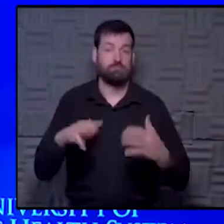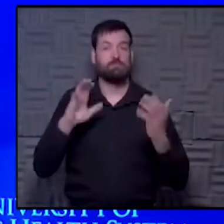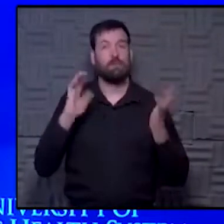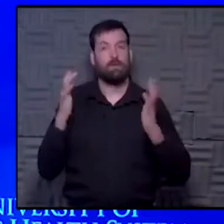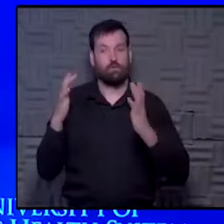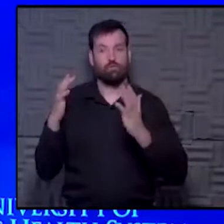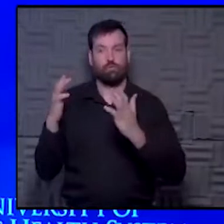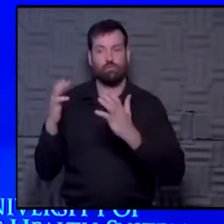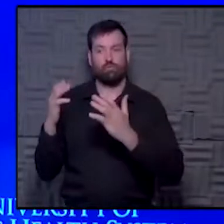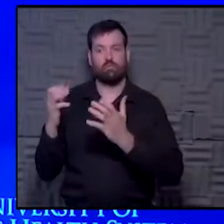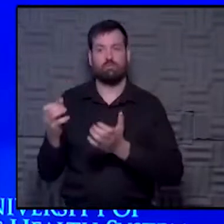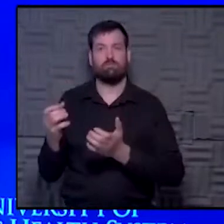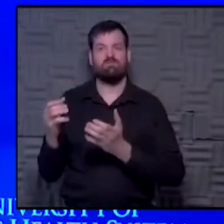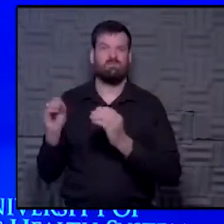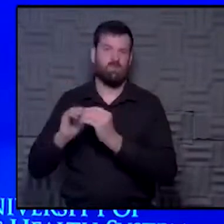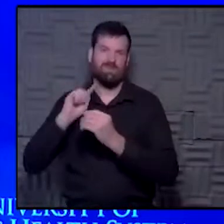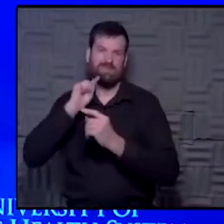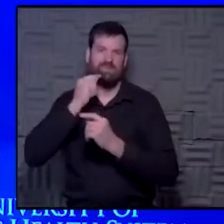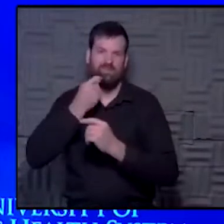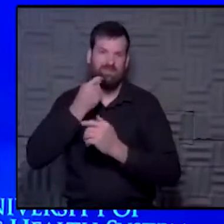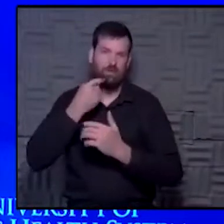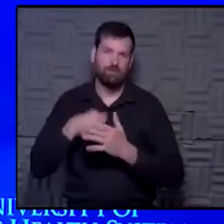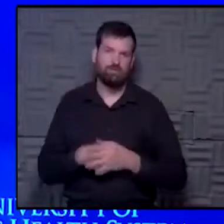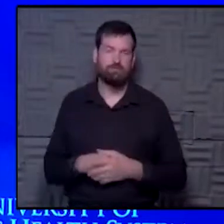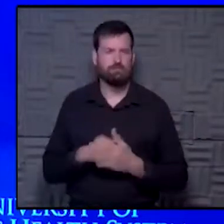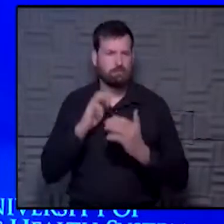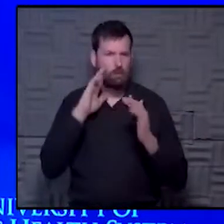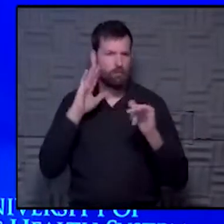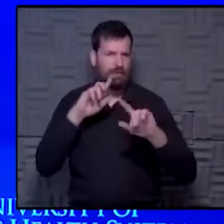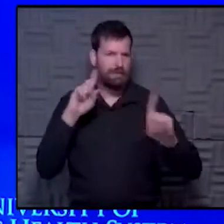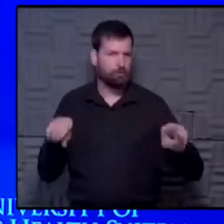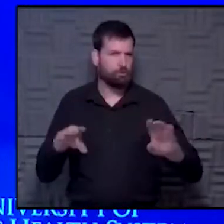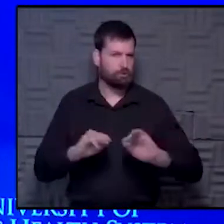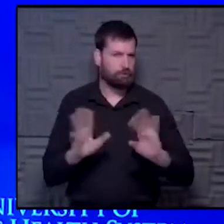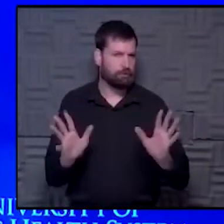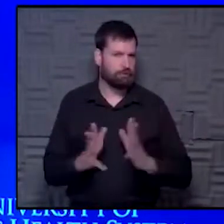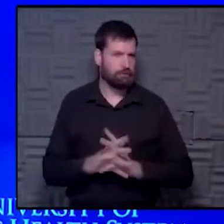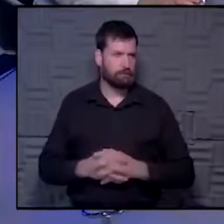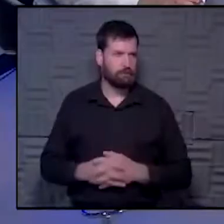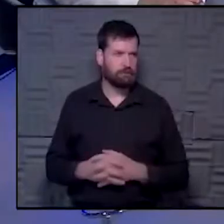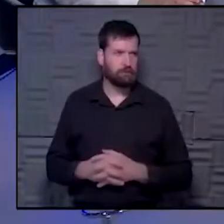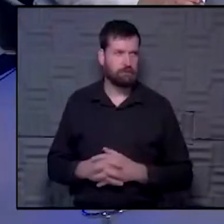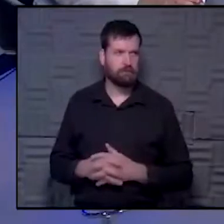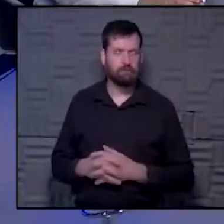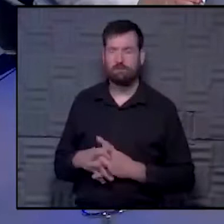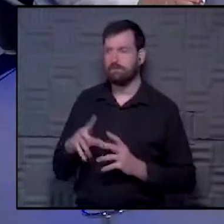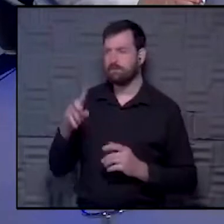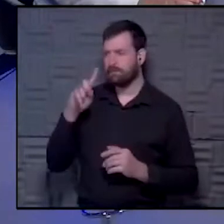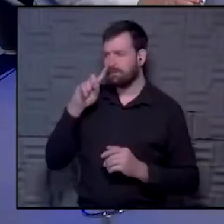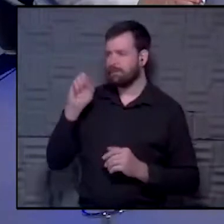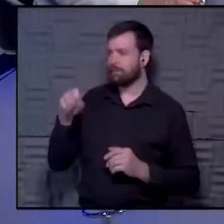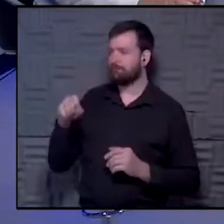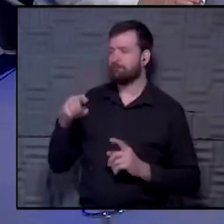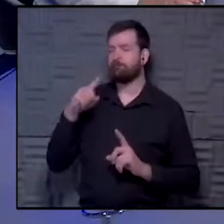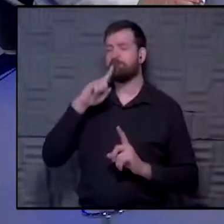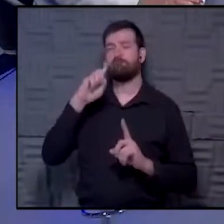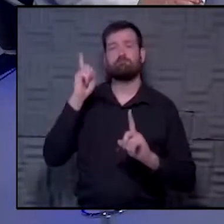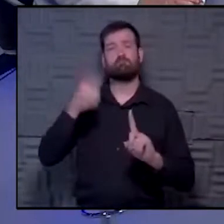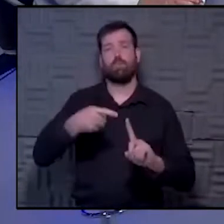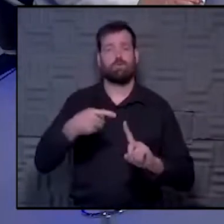impact on those more severe outcomes. So I hope that answers the question. I think at the end of the day, what